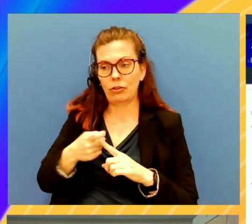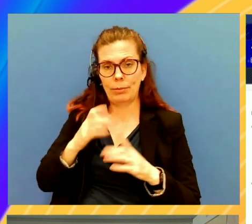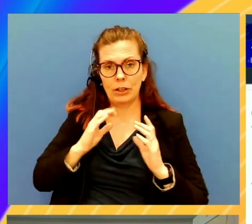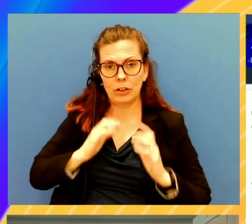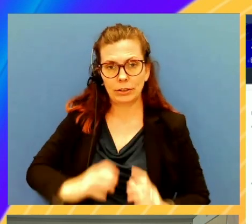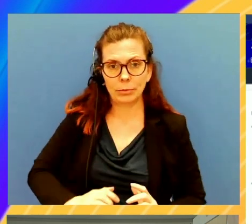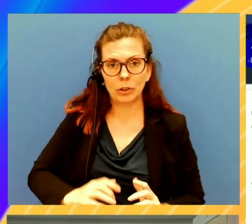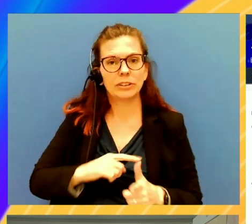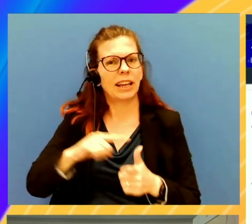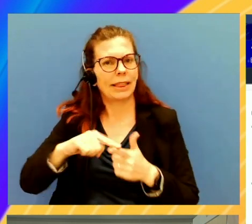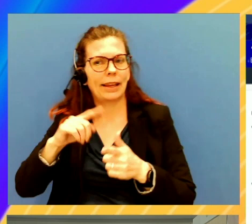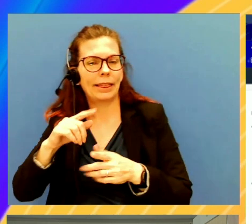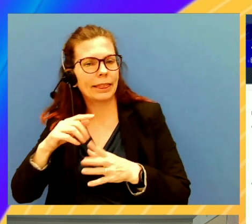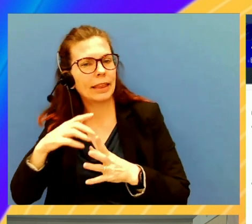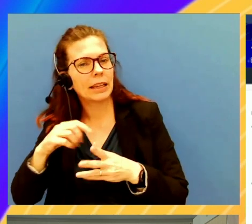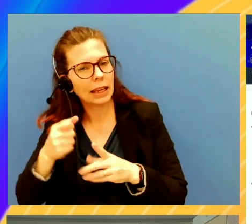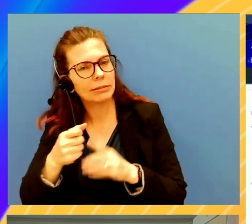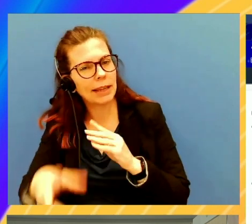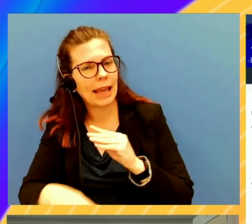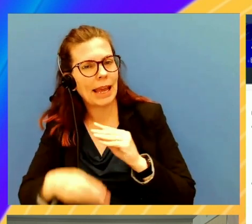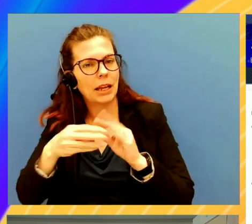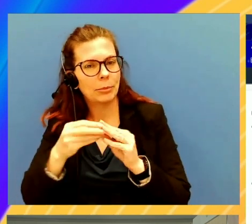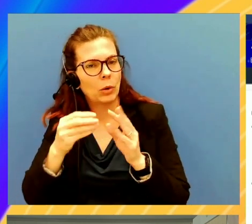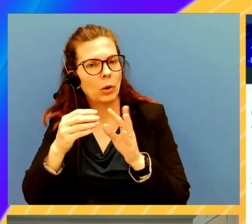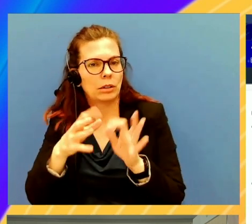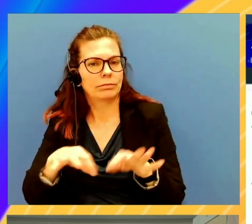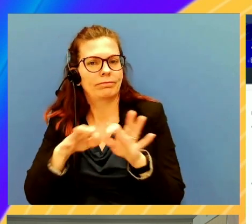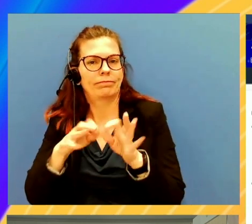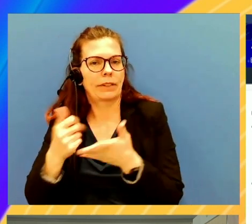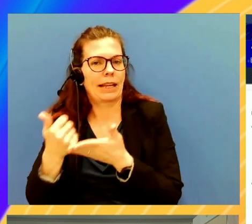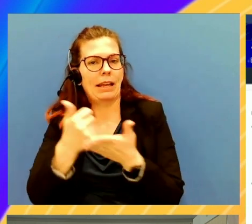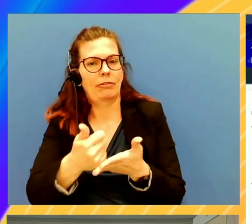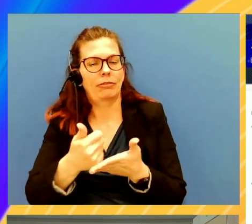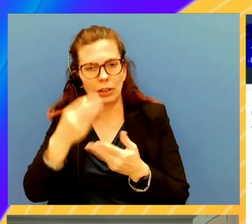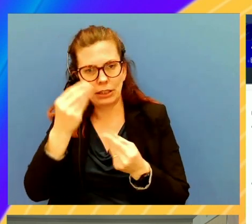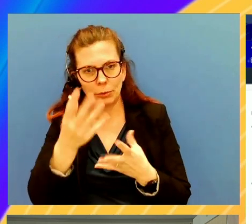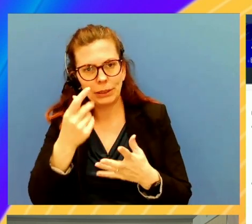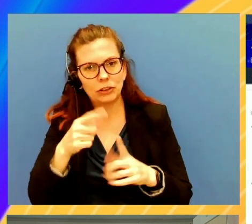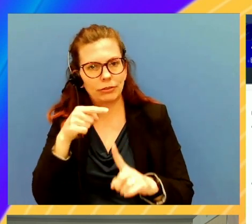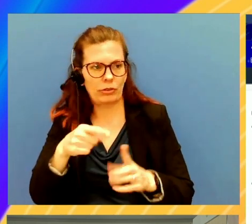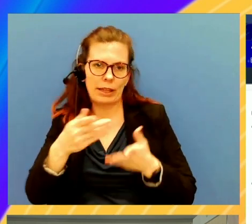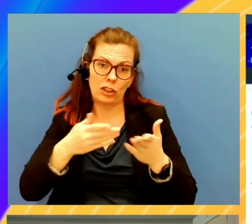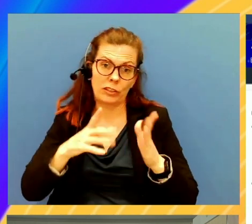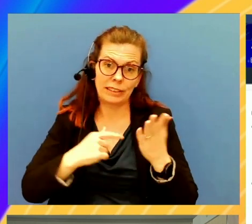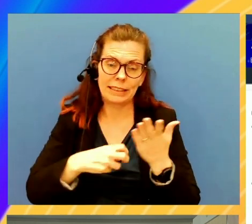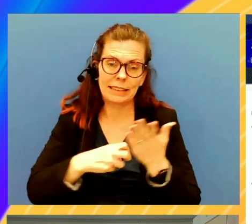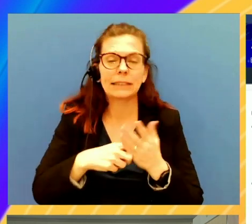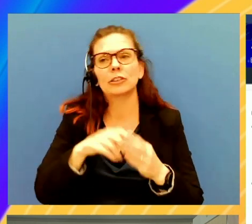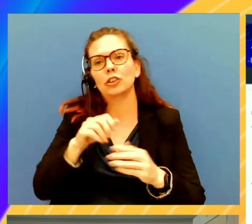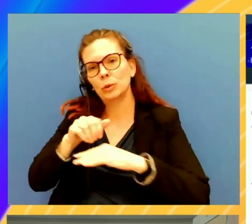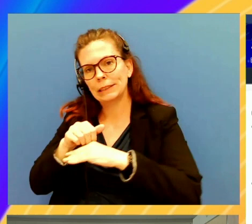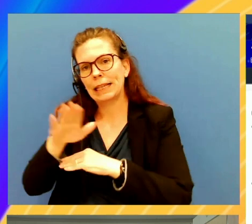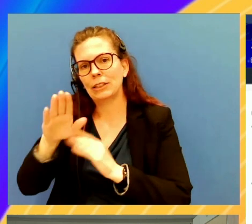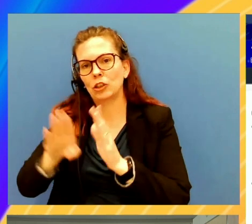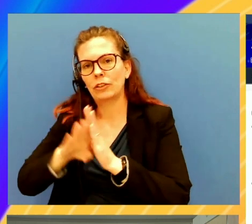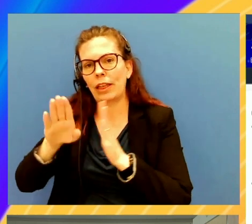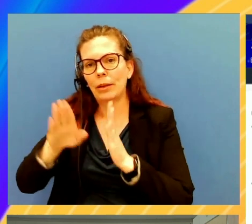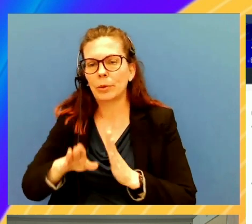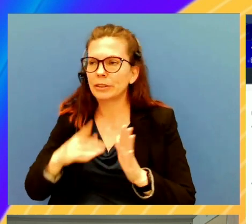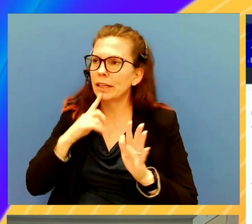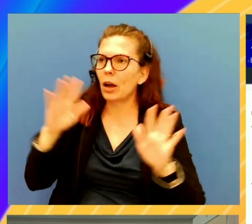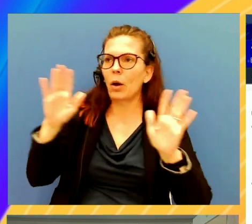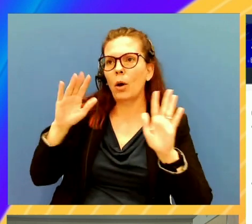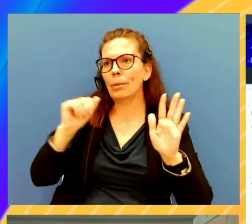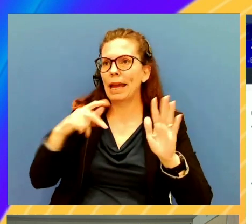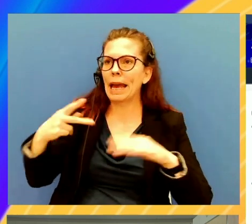And actually put more meaningful information into those service tickets that were then sent down to the developers. So instead of just saying, oh, no, the app